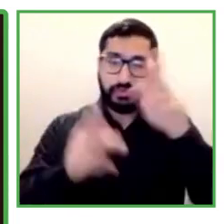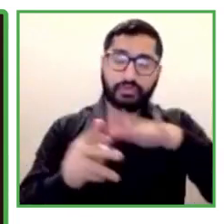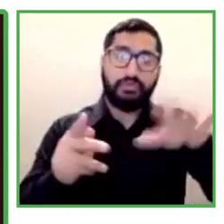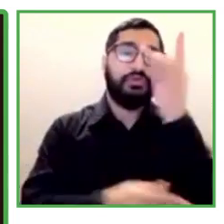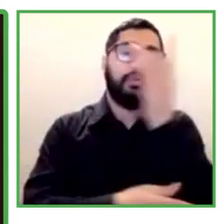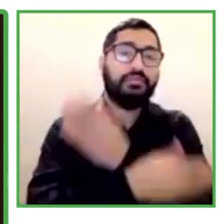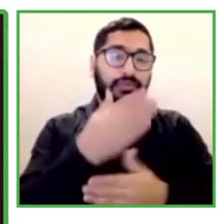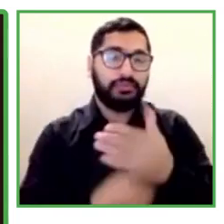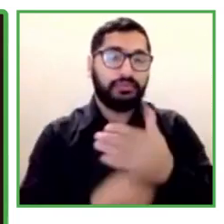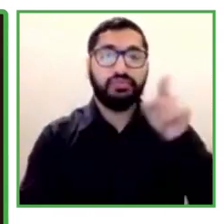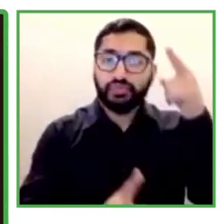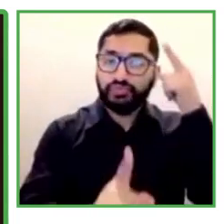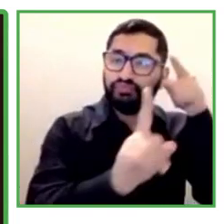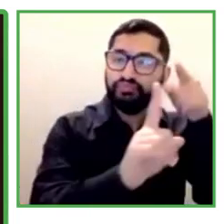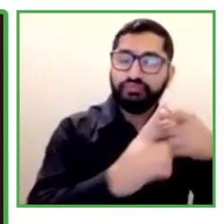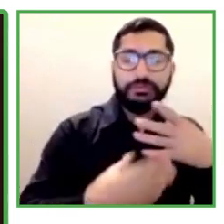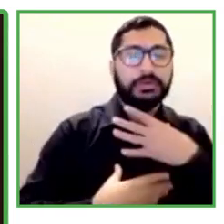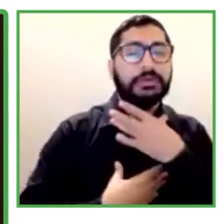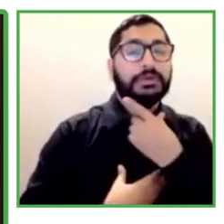the year 2025.